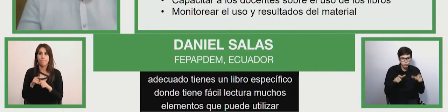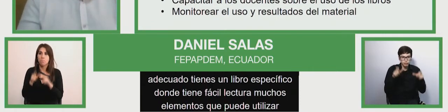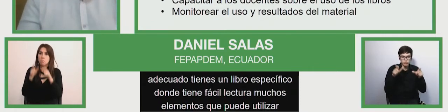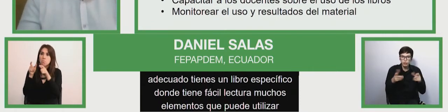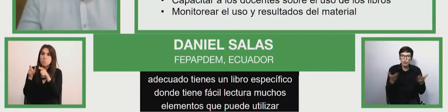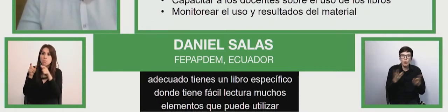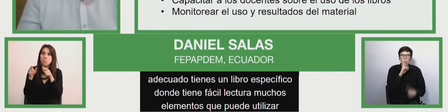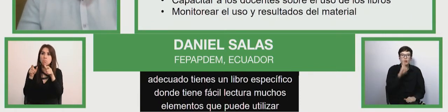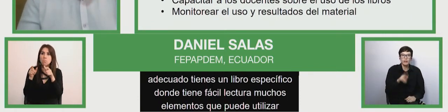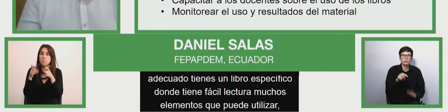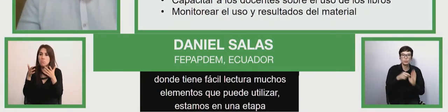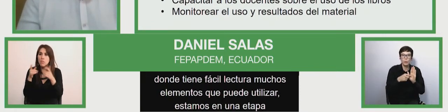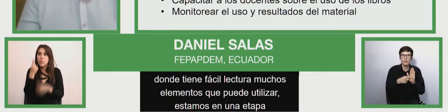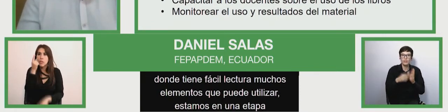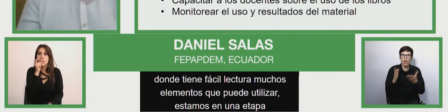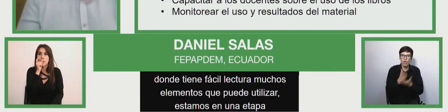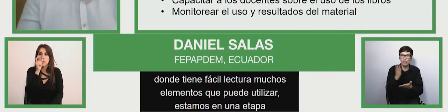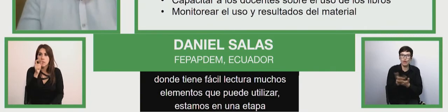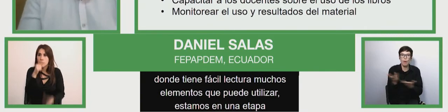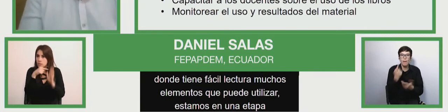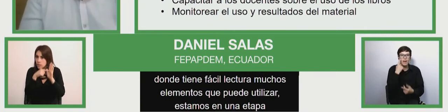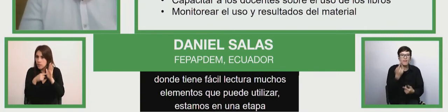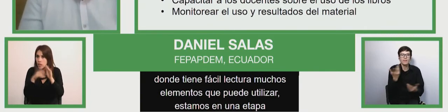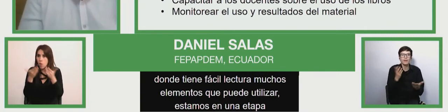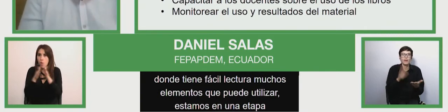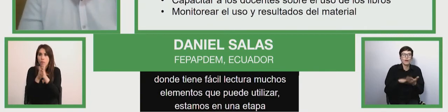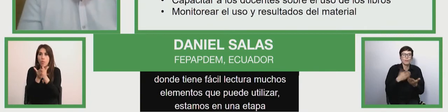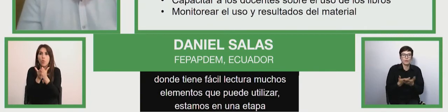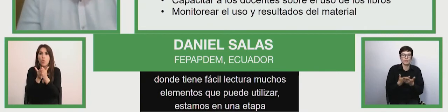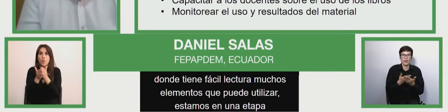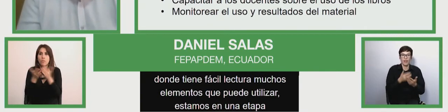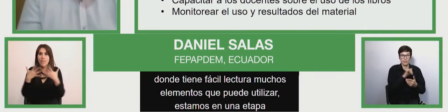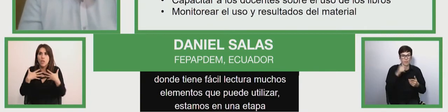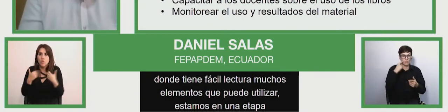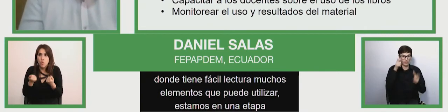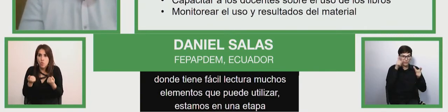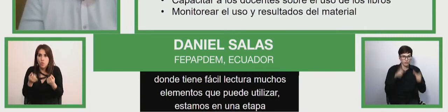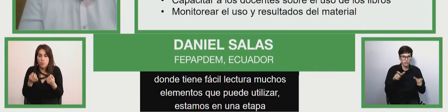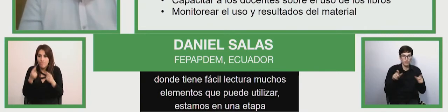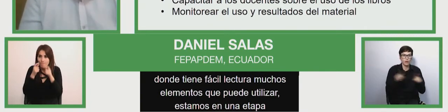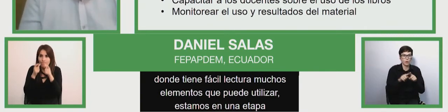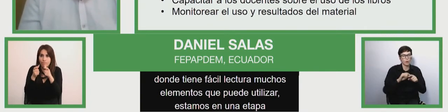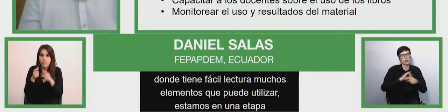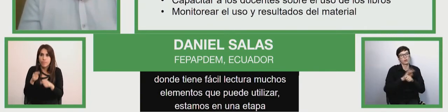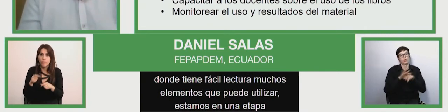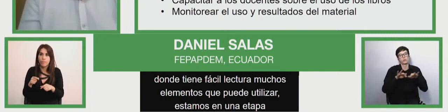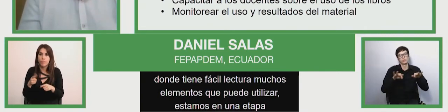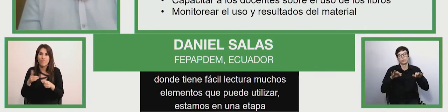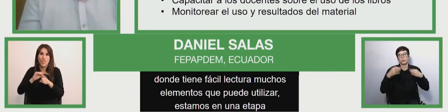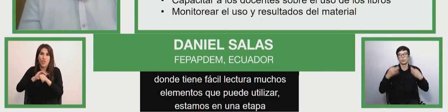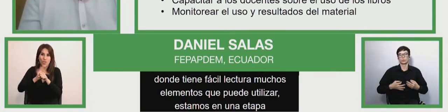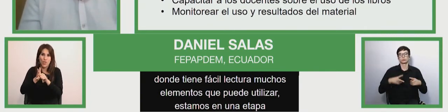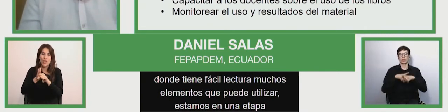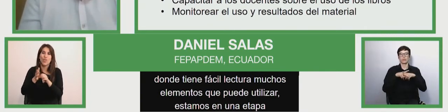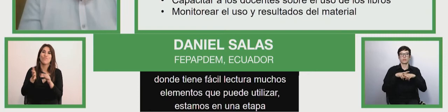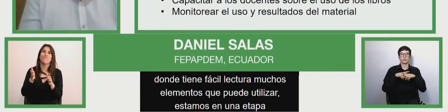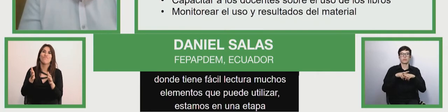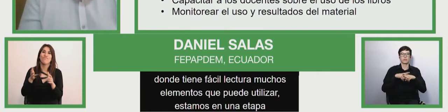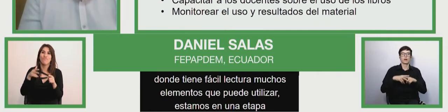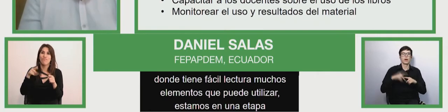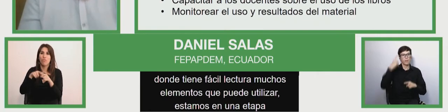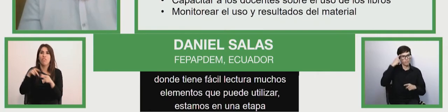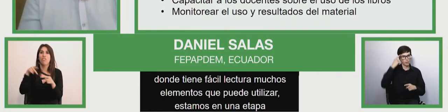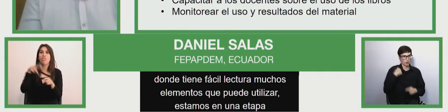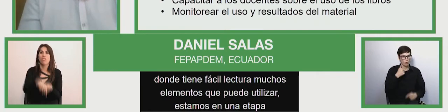and and of that material as to see how they see and in bits of that mentoring we had this pandemic come up and that's been